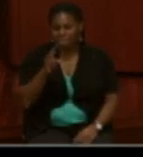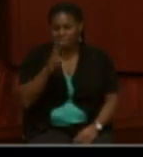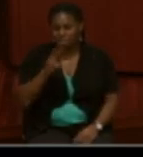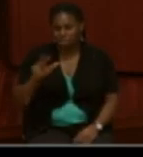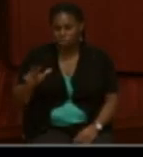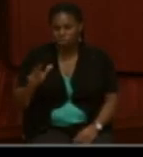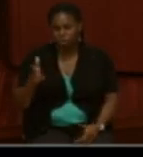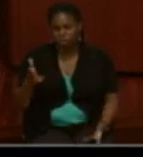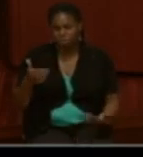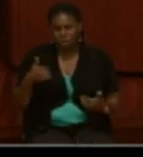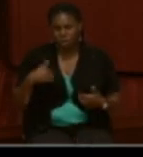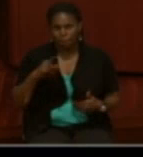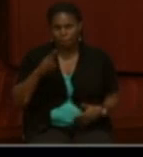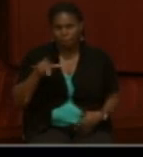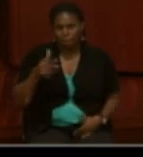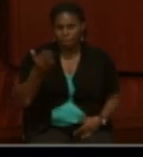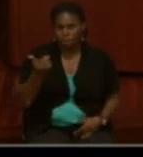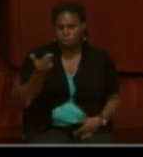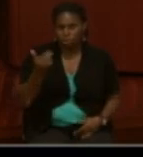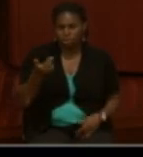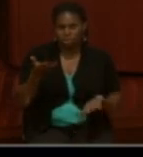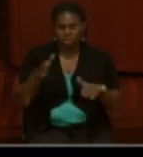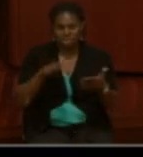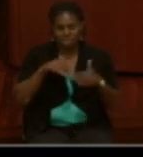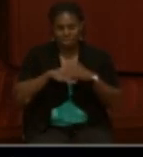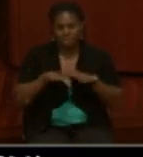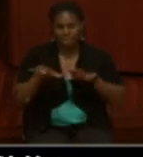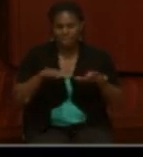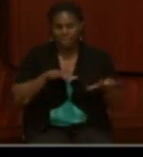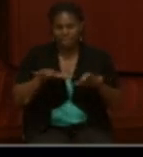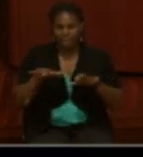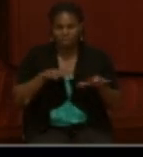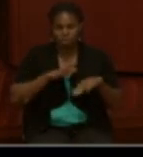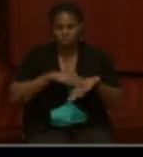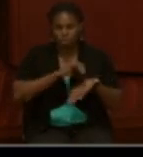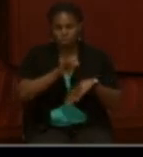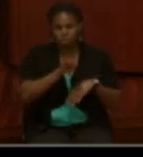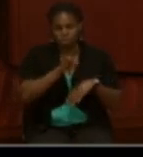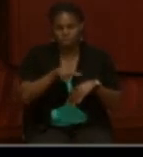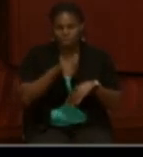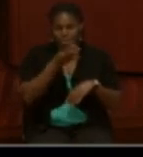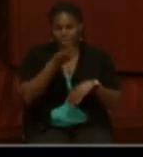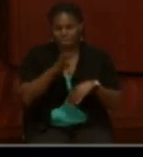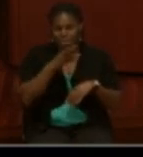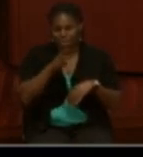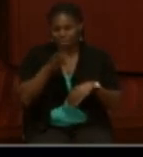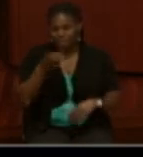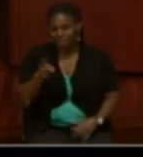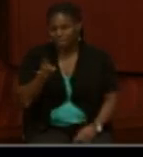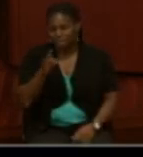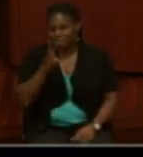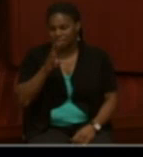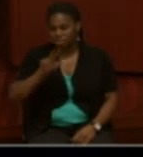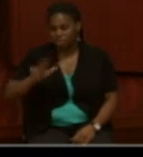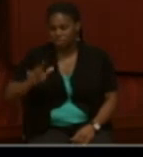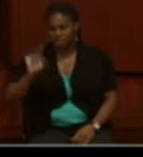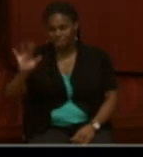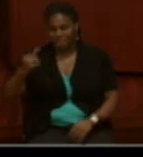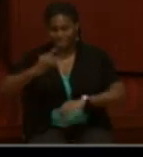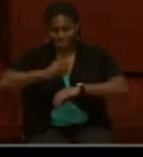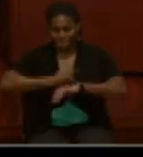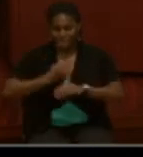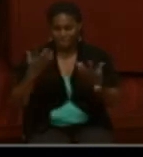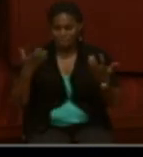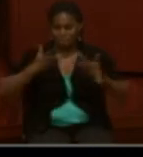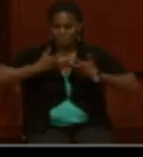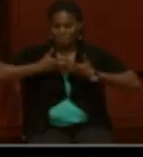mustered in May 13 and there was death in action on James Island July 16, 1863. So that date matches the previous